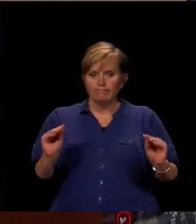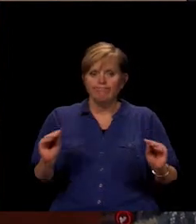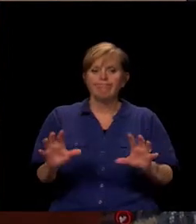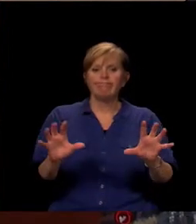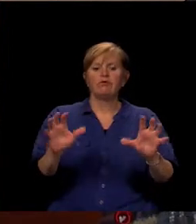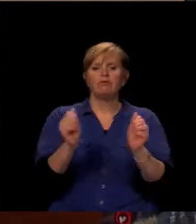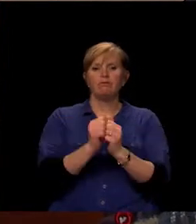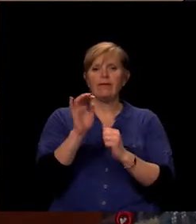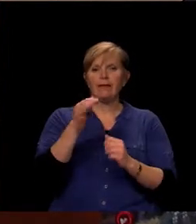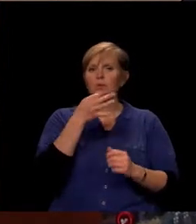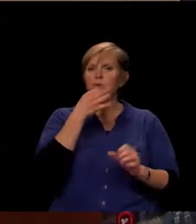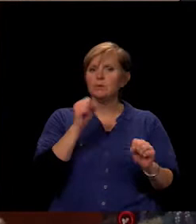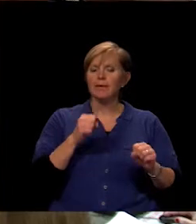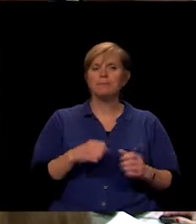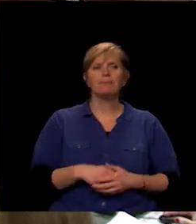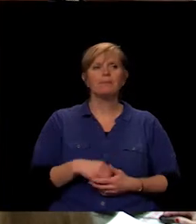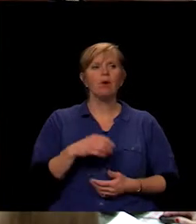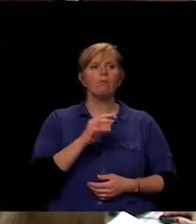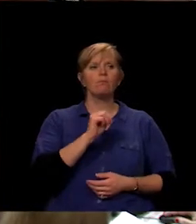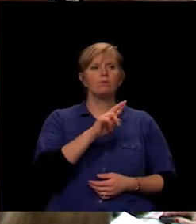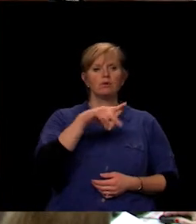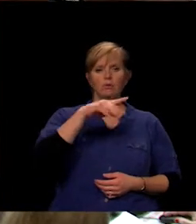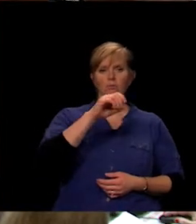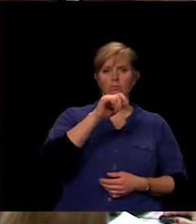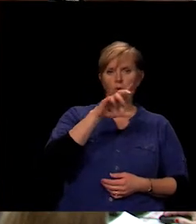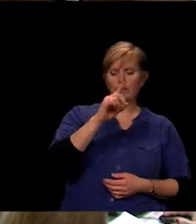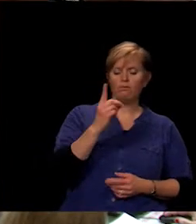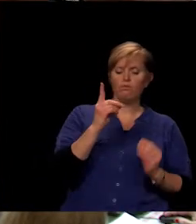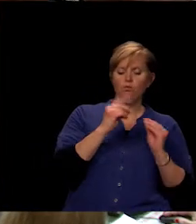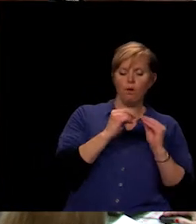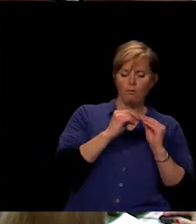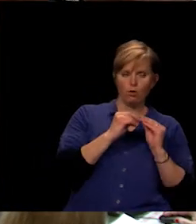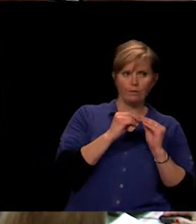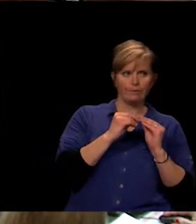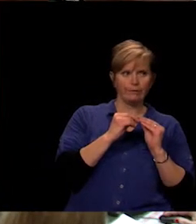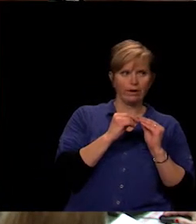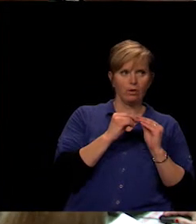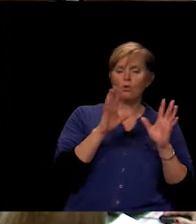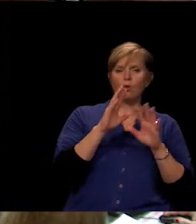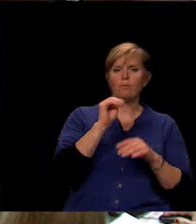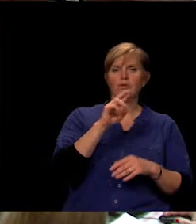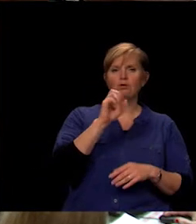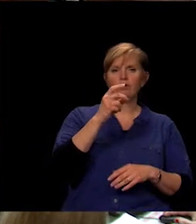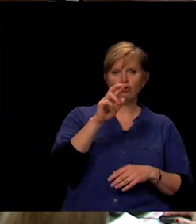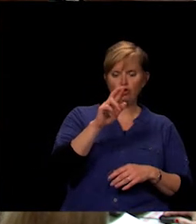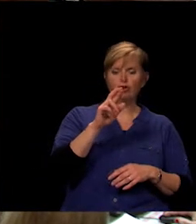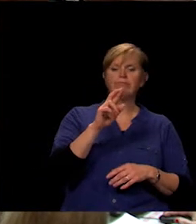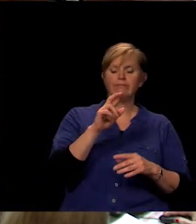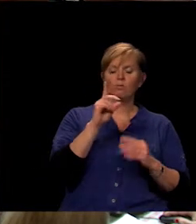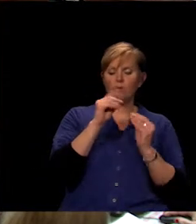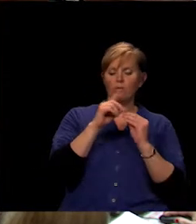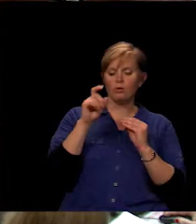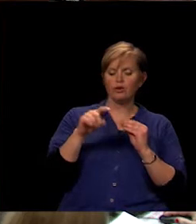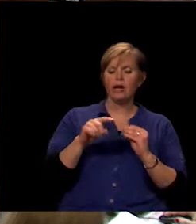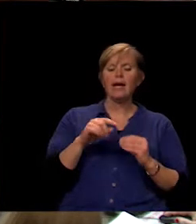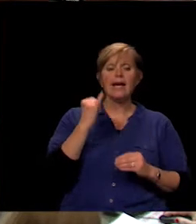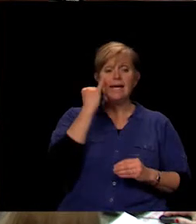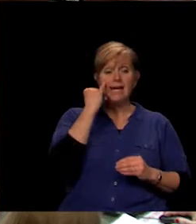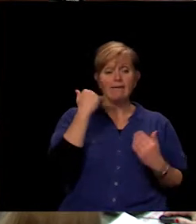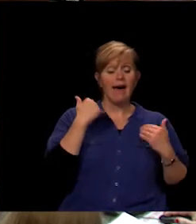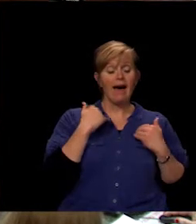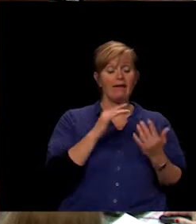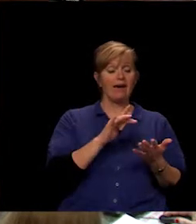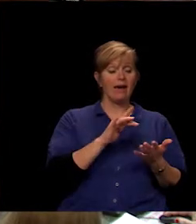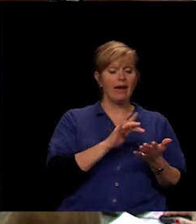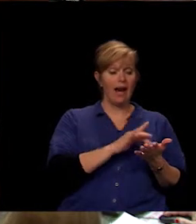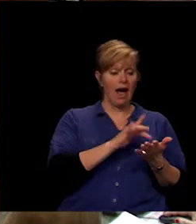I guess I did have one more question I thought about. So students that have an iPad at home, are they going to be allowed to bring that in? Or are they going to be assigned this